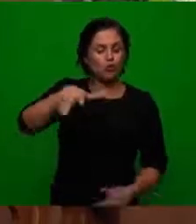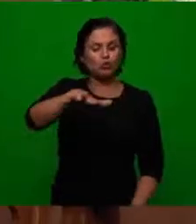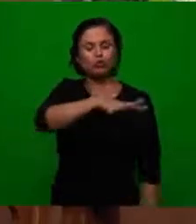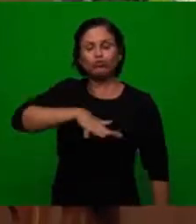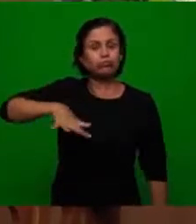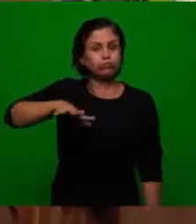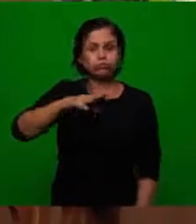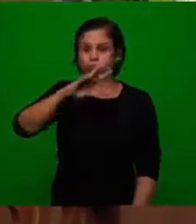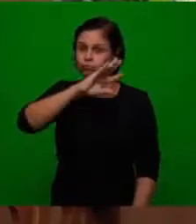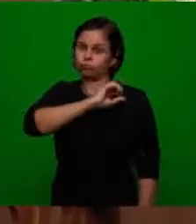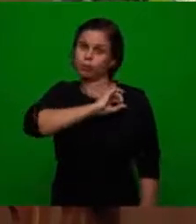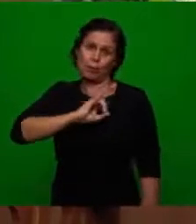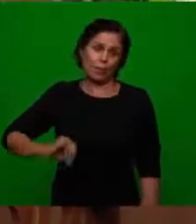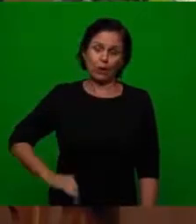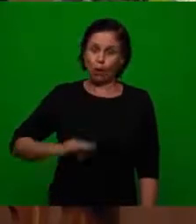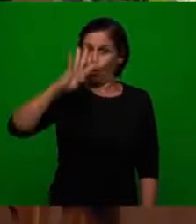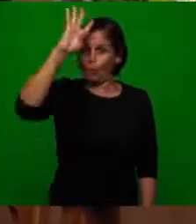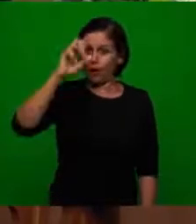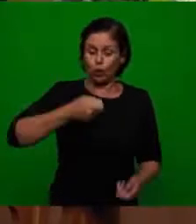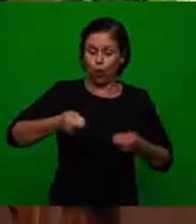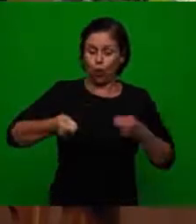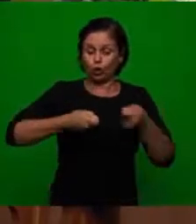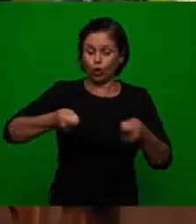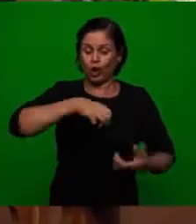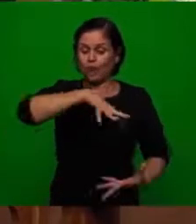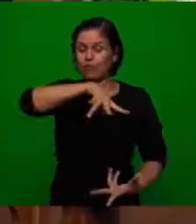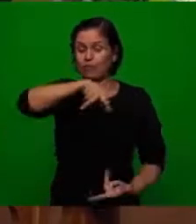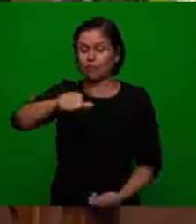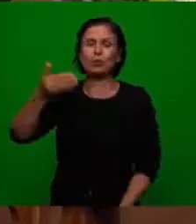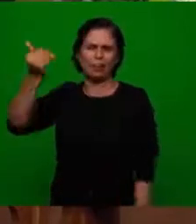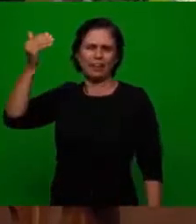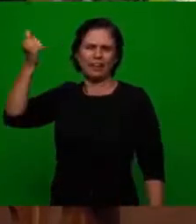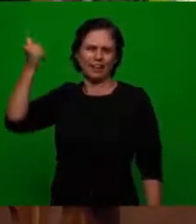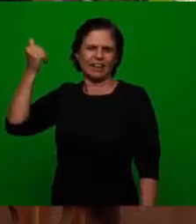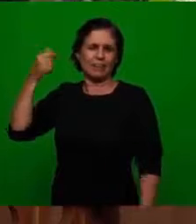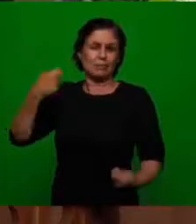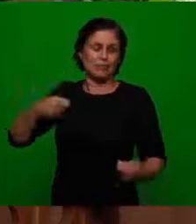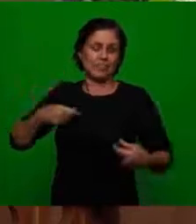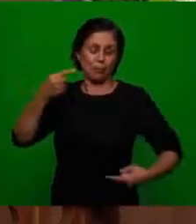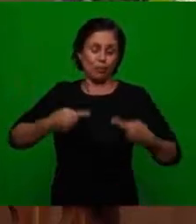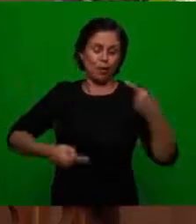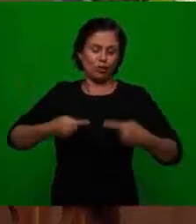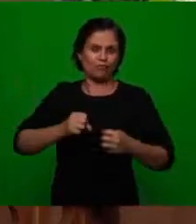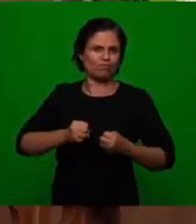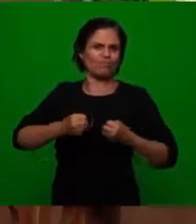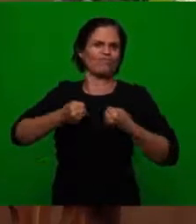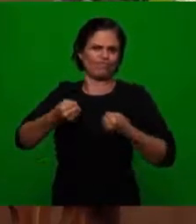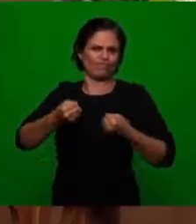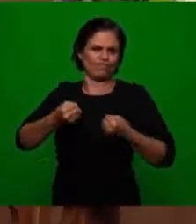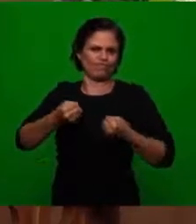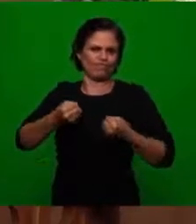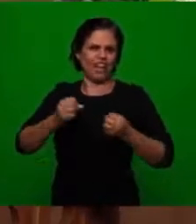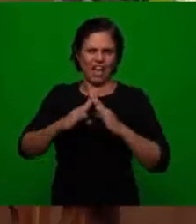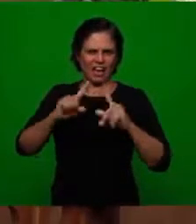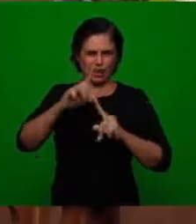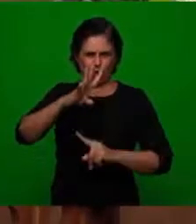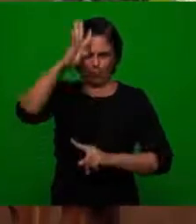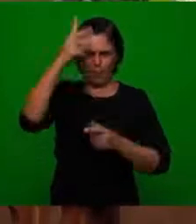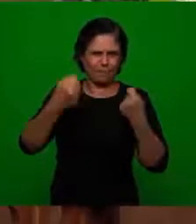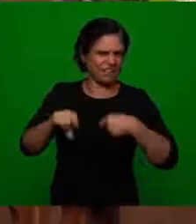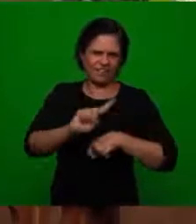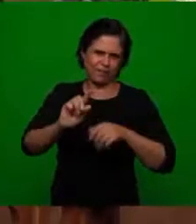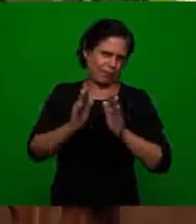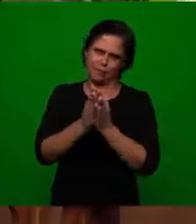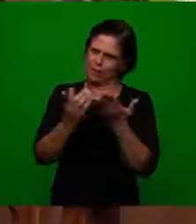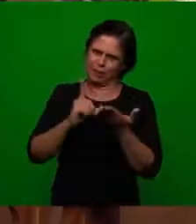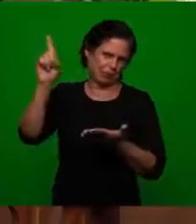time so the church had control of the entire world there is no way out of that so the church didn't need the